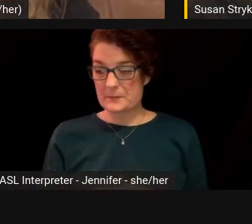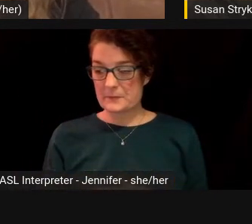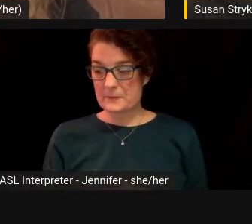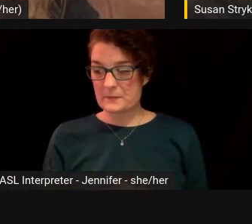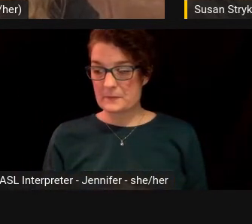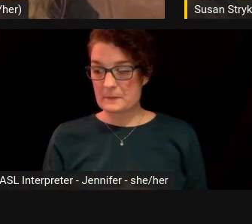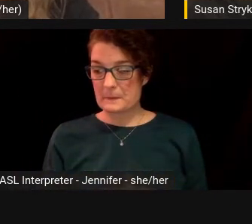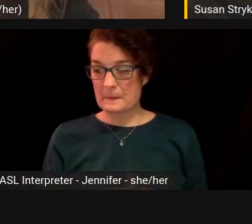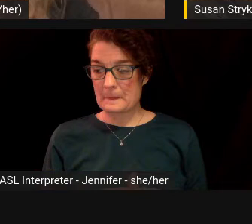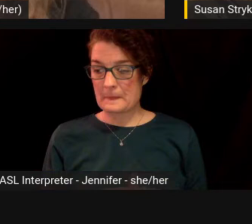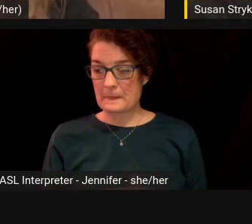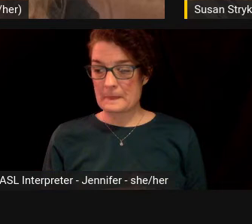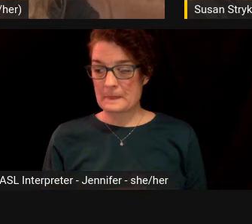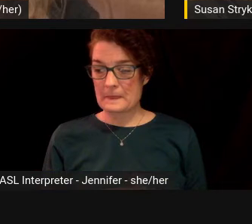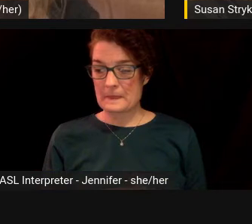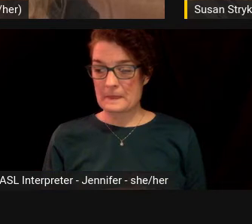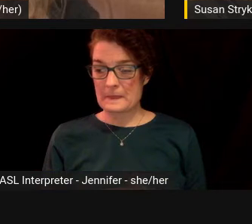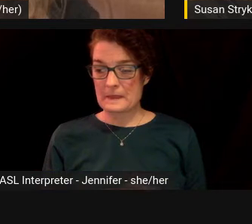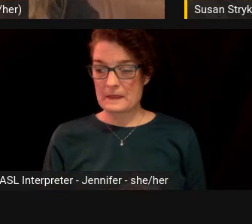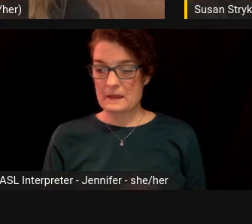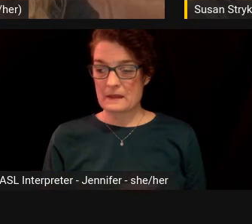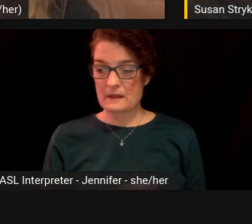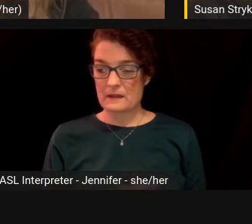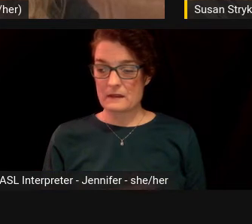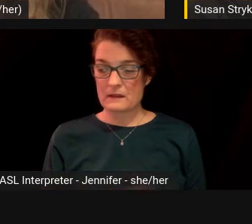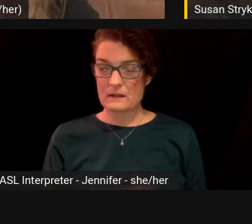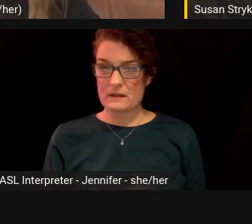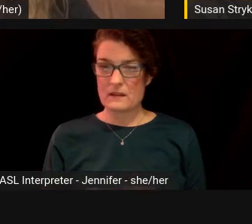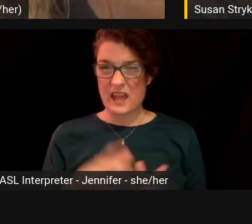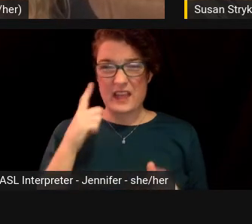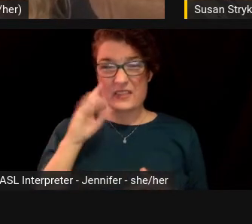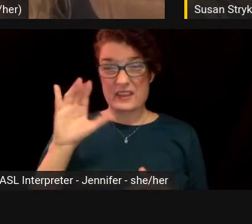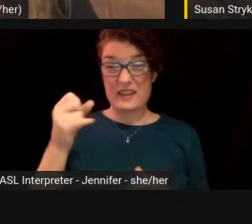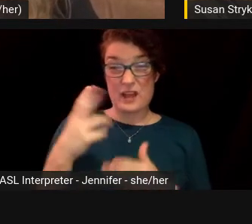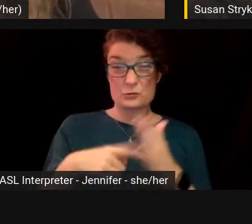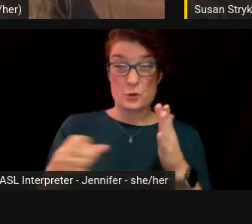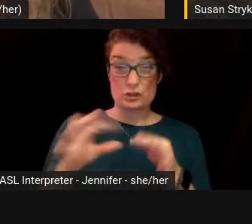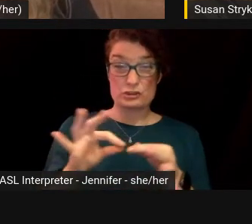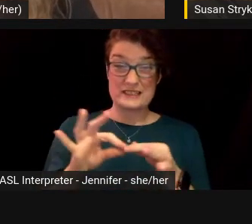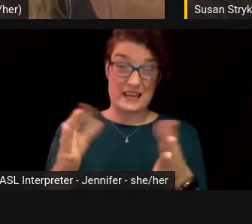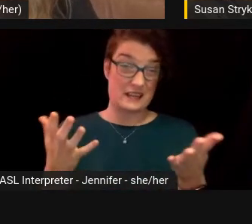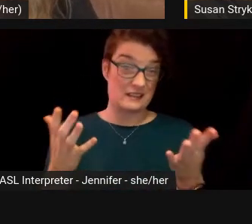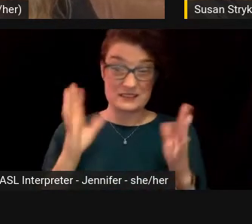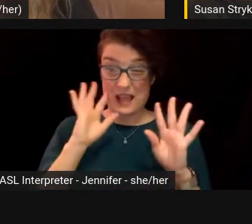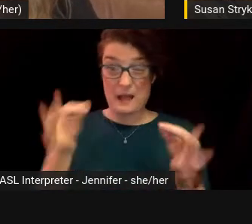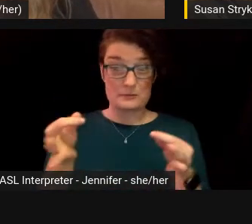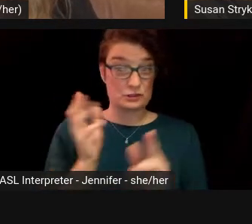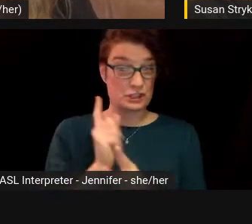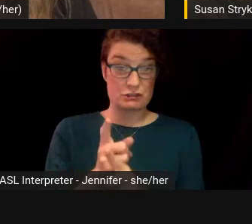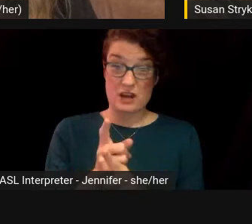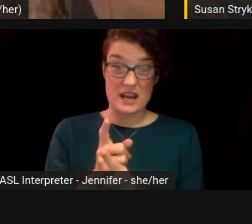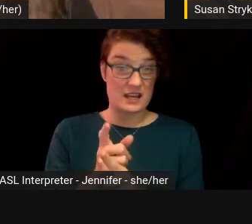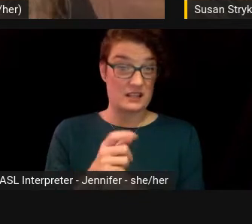what you're saying, Cash, is, um, I think absolutely right. The reality is, is, um, um,